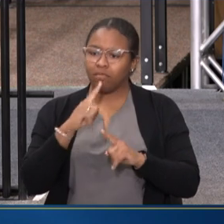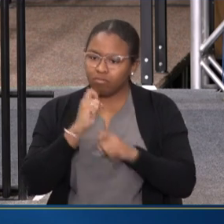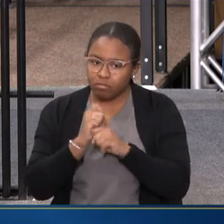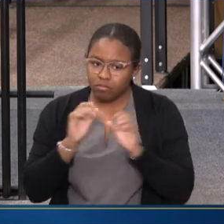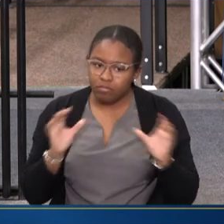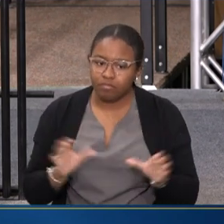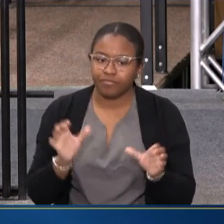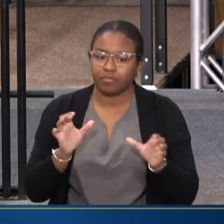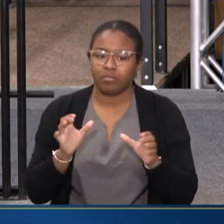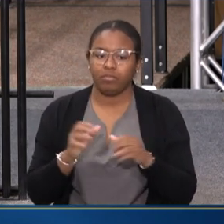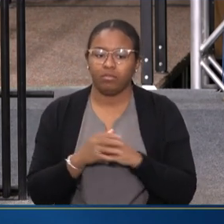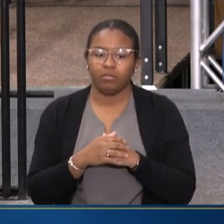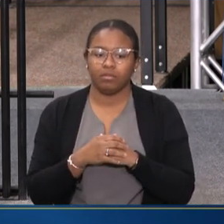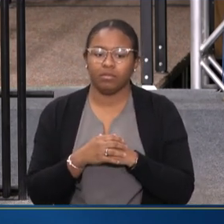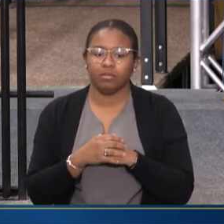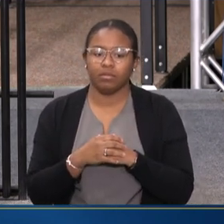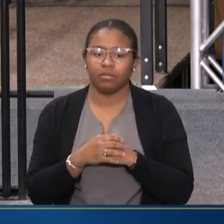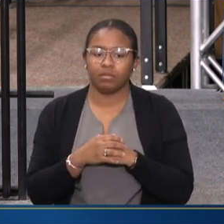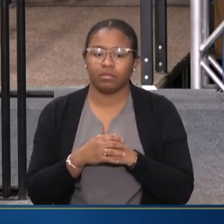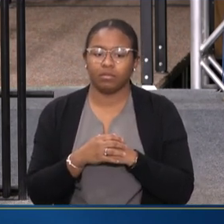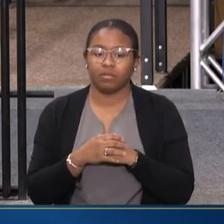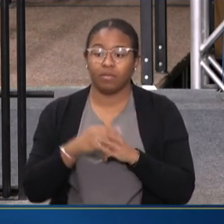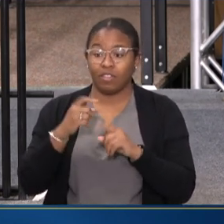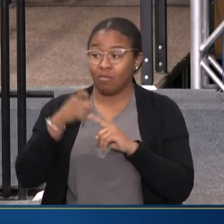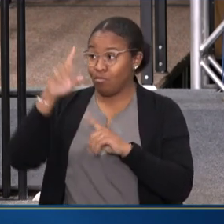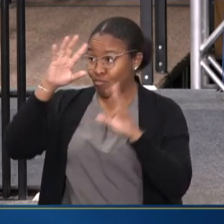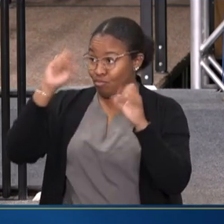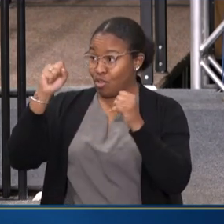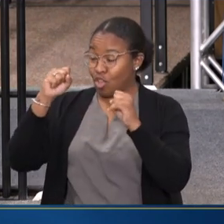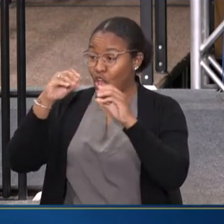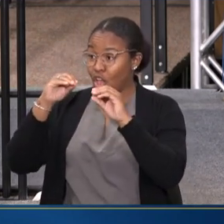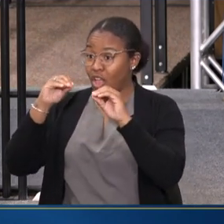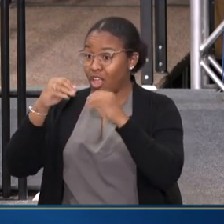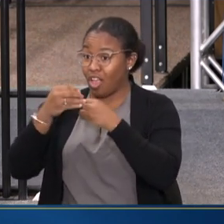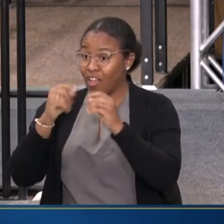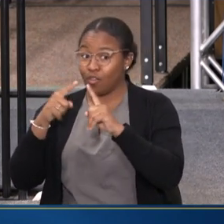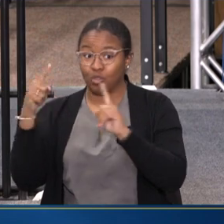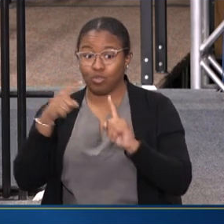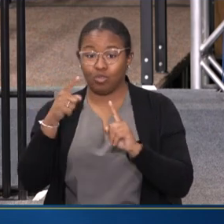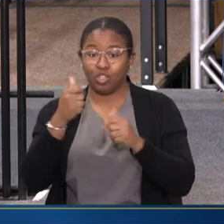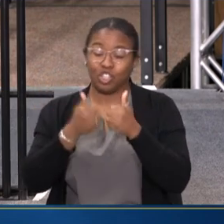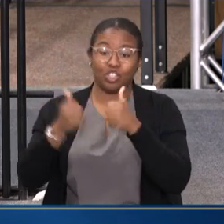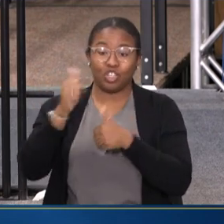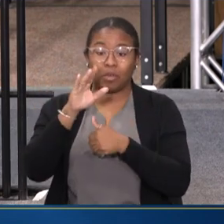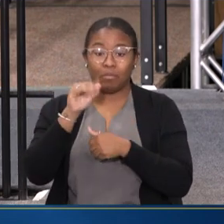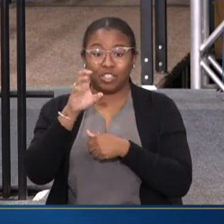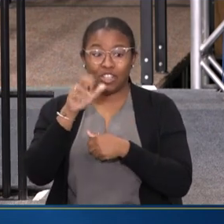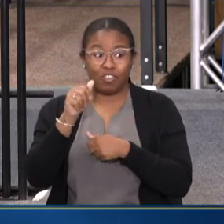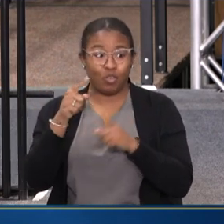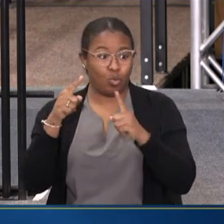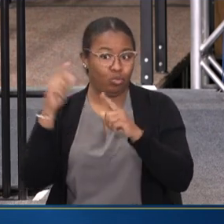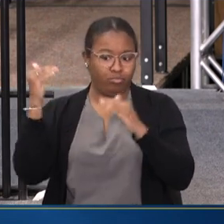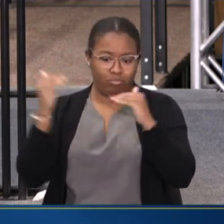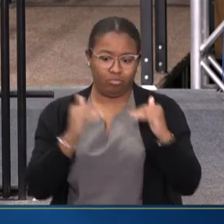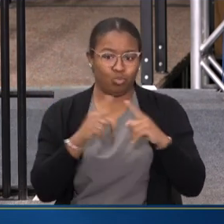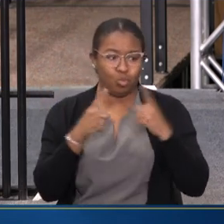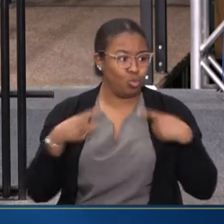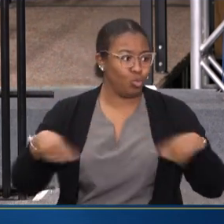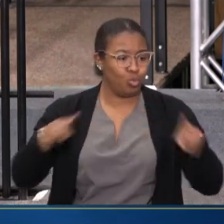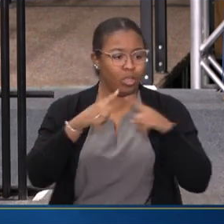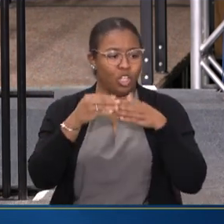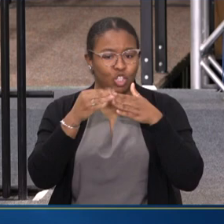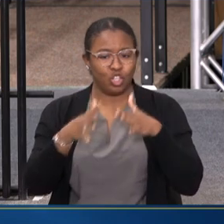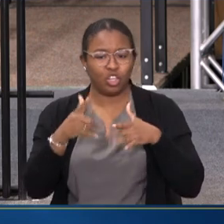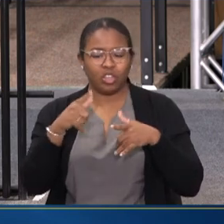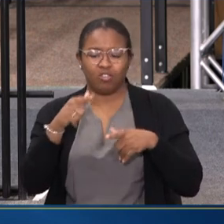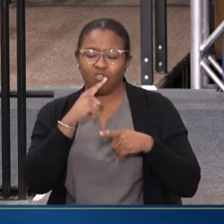FROM THE PRESIDENT'S OFFICE TO SECRETARY BASERRA, TO EVERY ONE OF YOU ALL AS LEADERS, THIS TAKES LEADERSHIP,